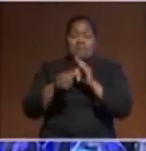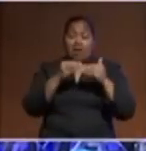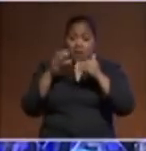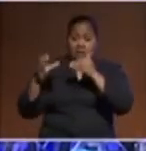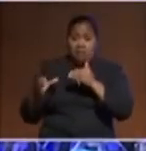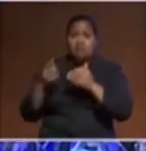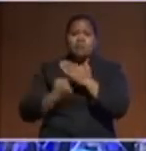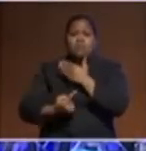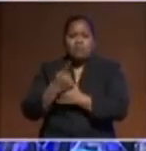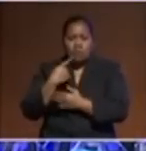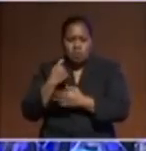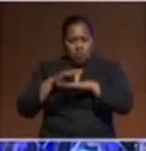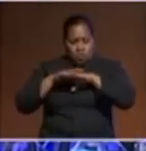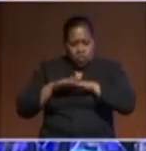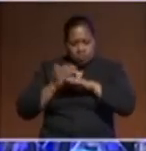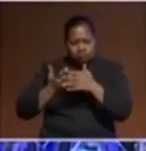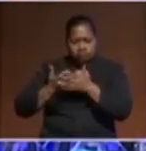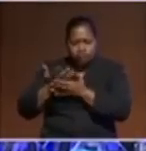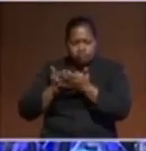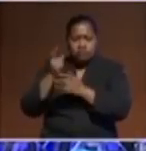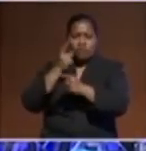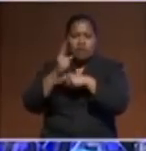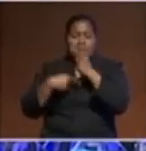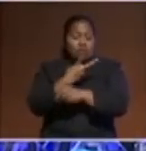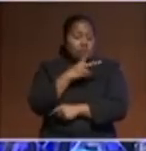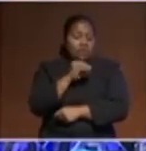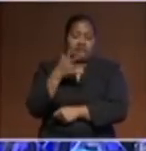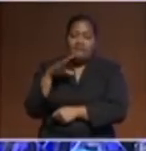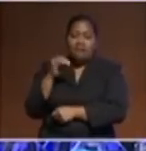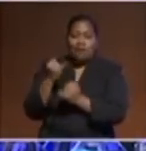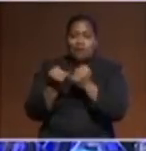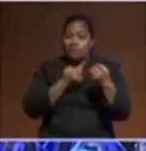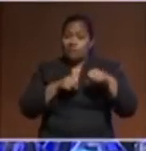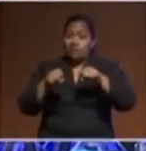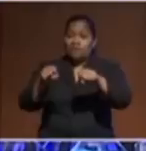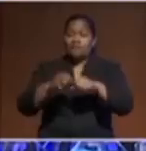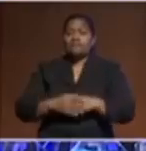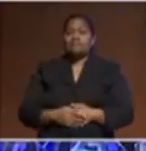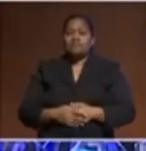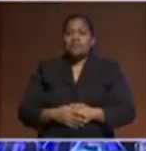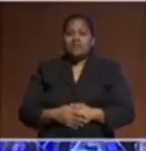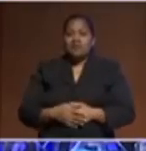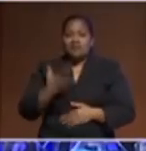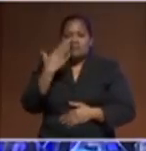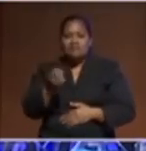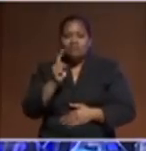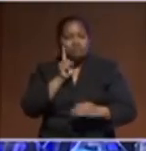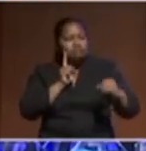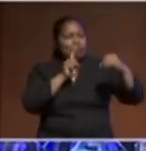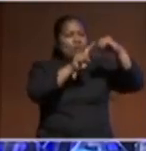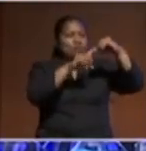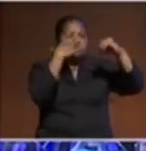and talk about the 2050 strategy and set some goals and some vision. And